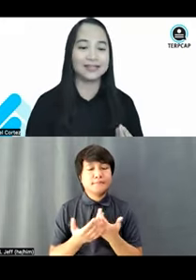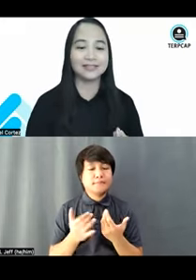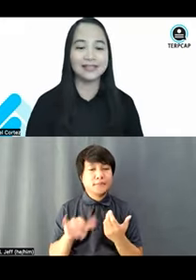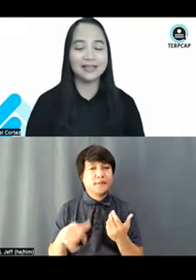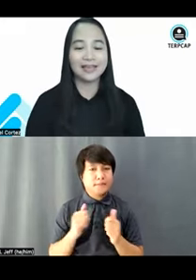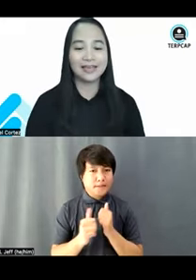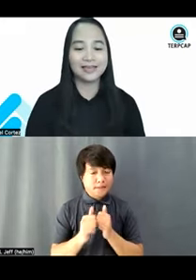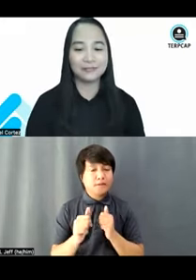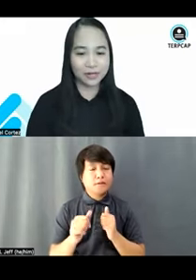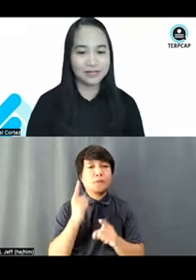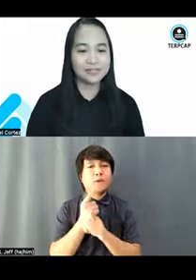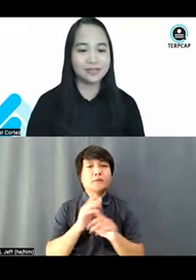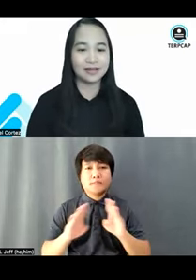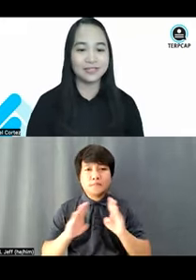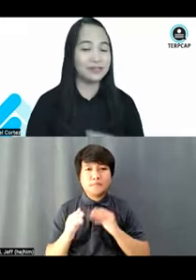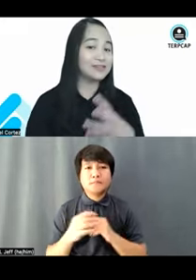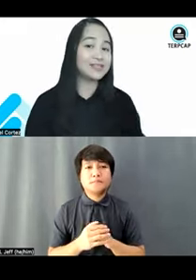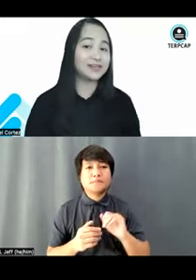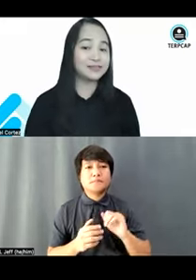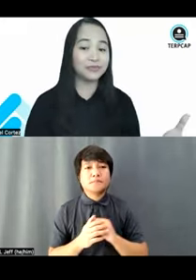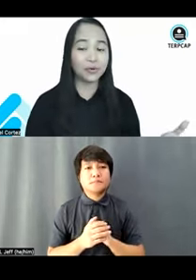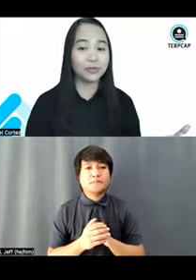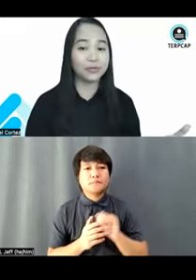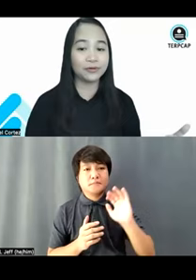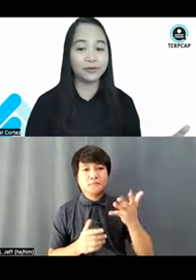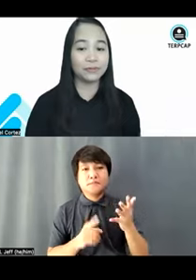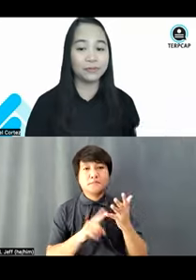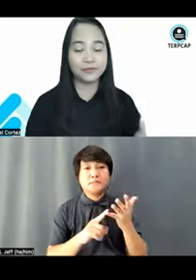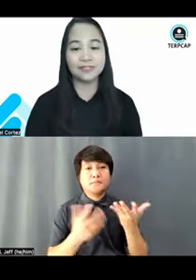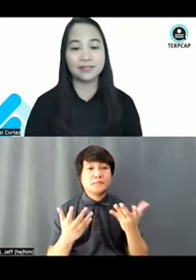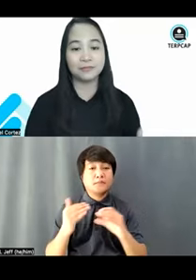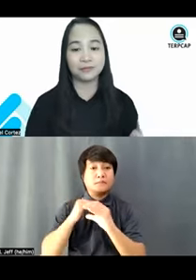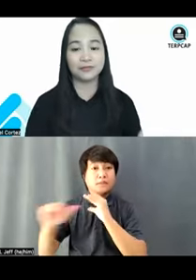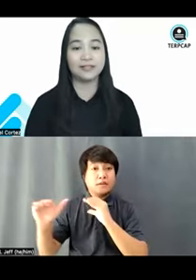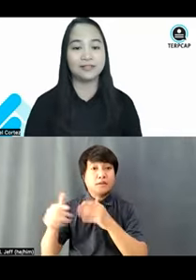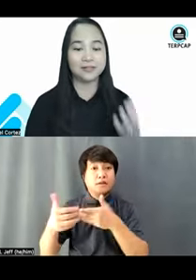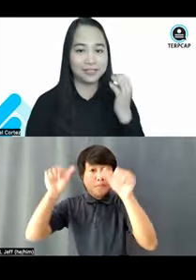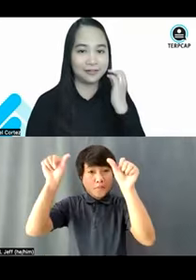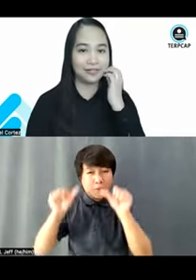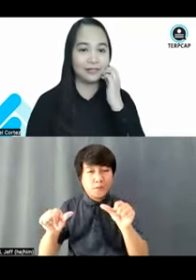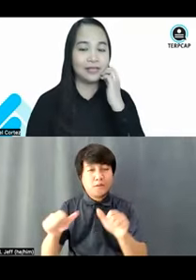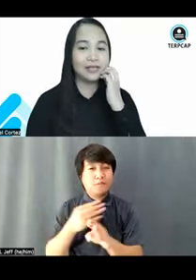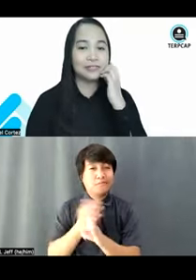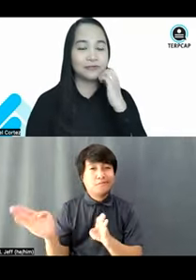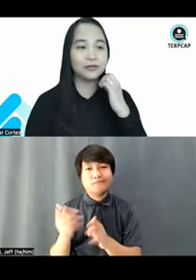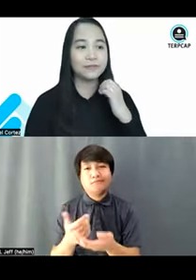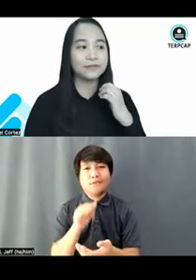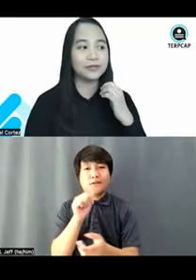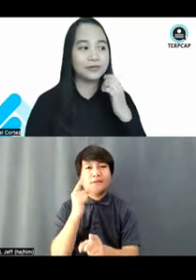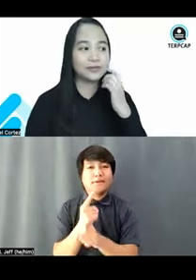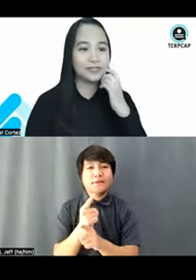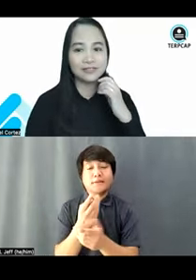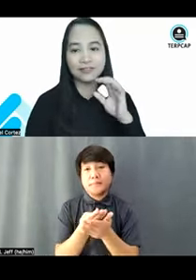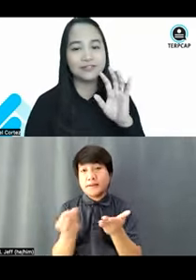net etiquette. And, of course, do not send forward or post inappropriate material. So, for,